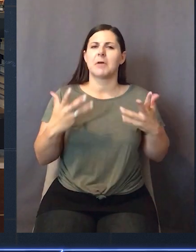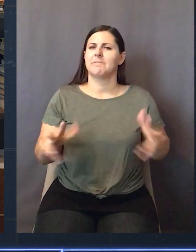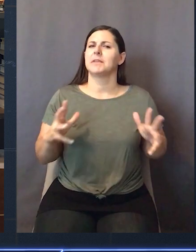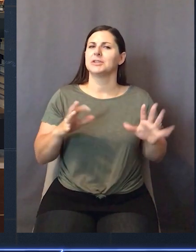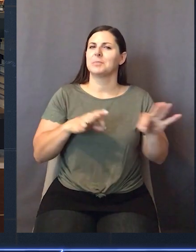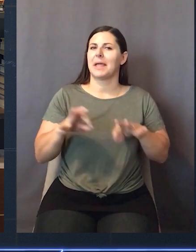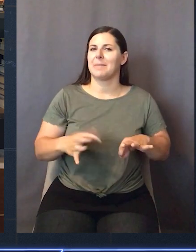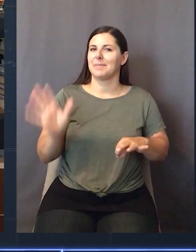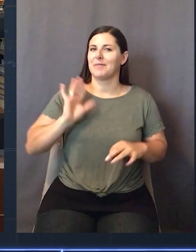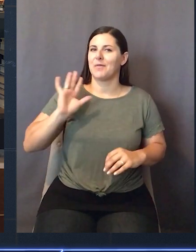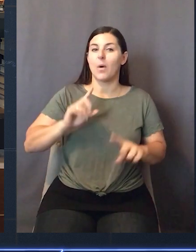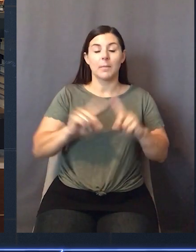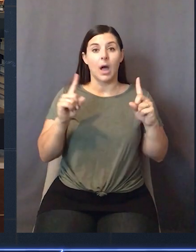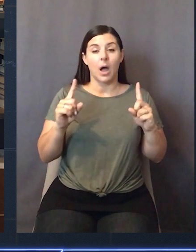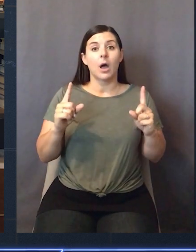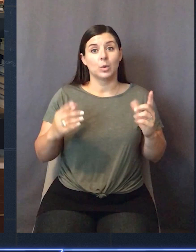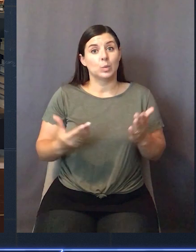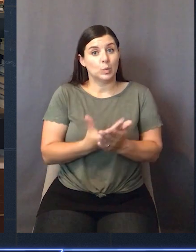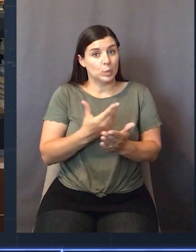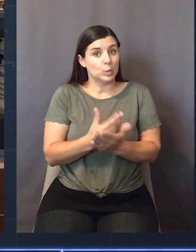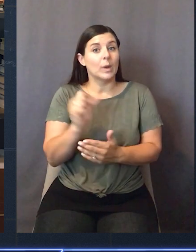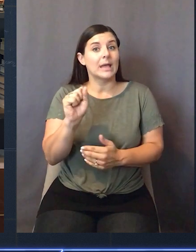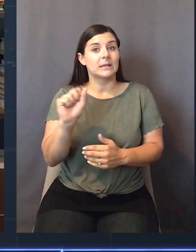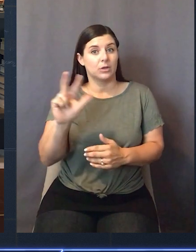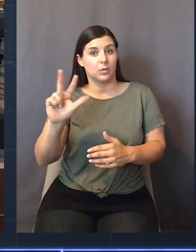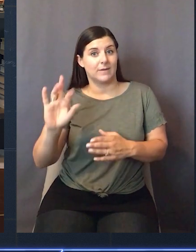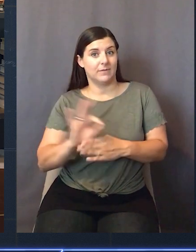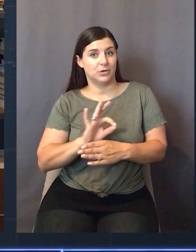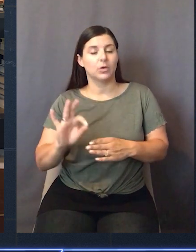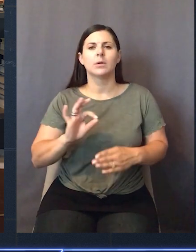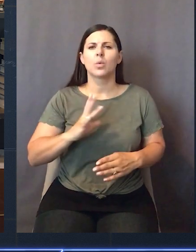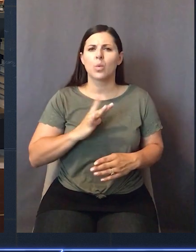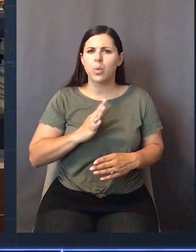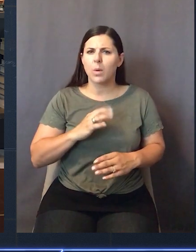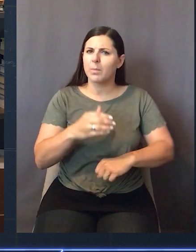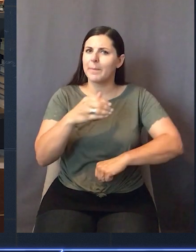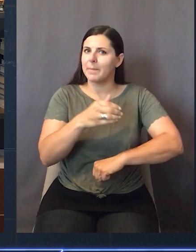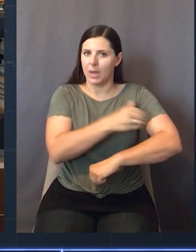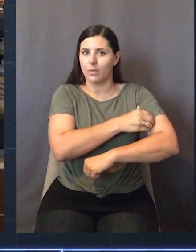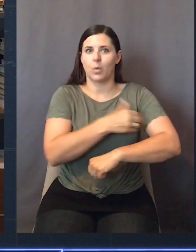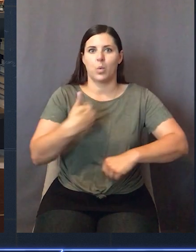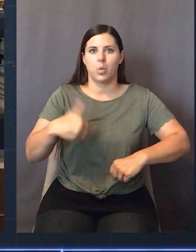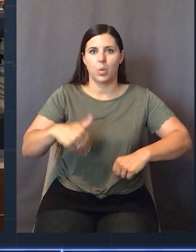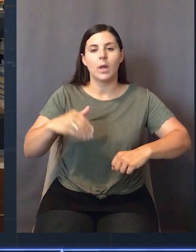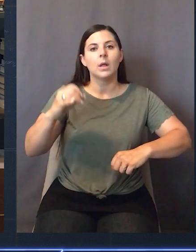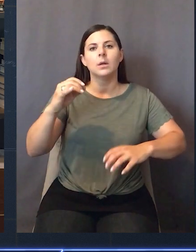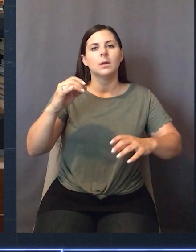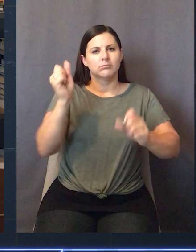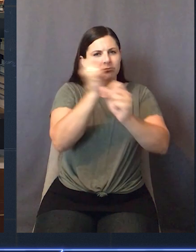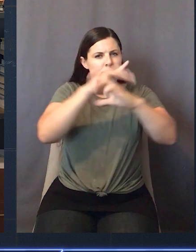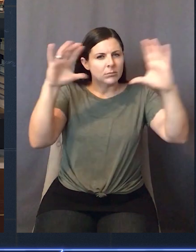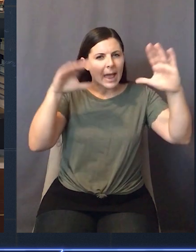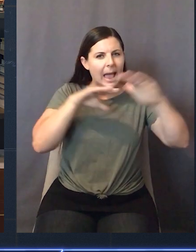I've talked about access points a little bit in the past. They're a relatively new S3 feature. I think they're actually really cool and really powerful. The idea with